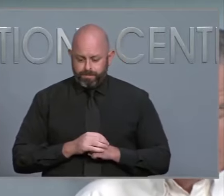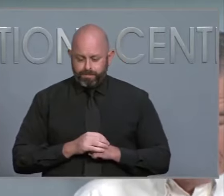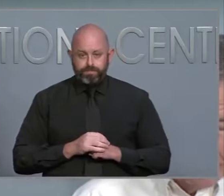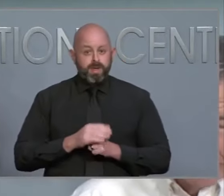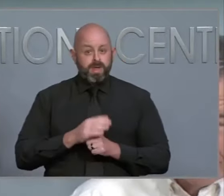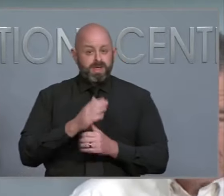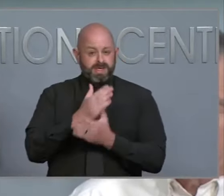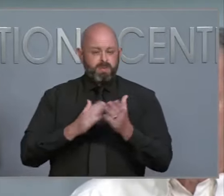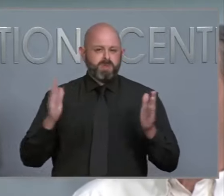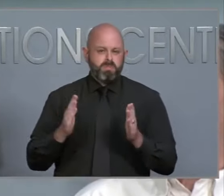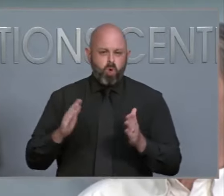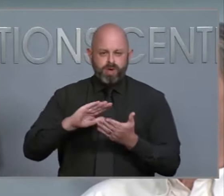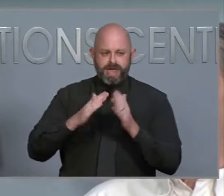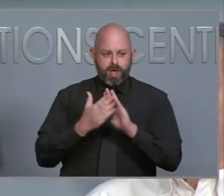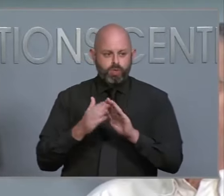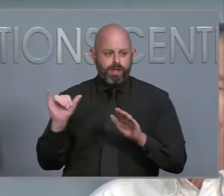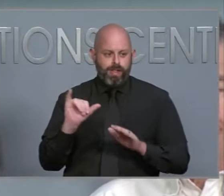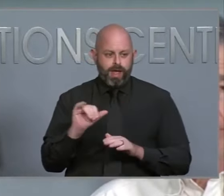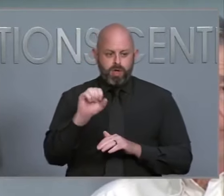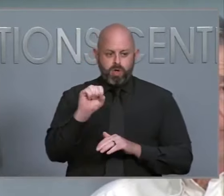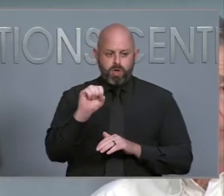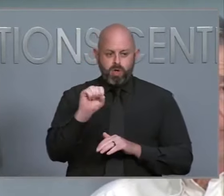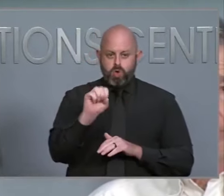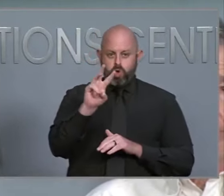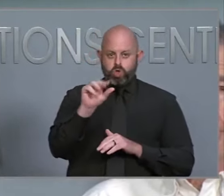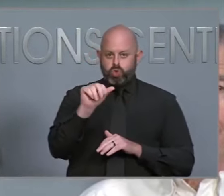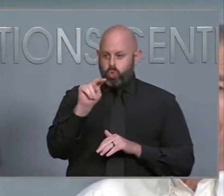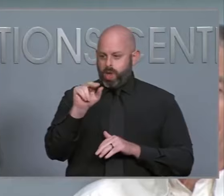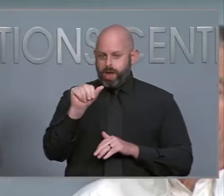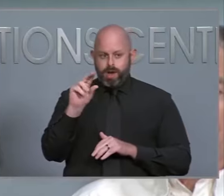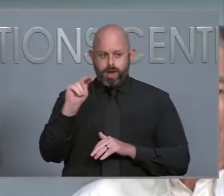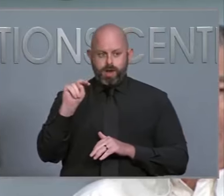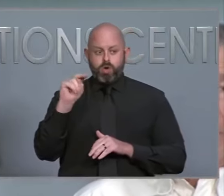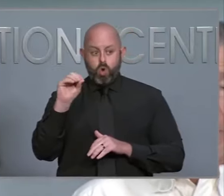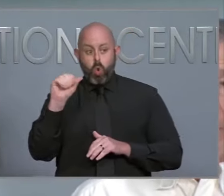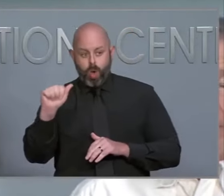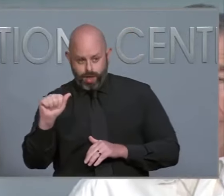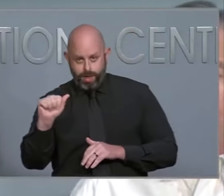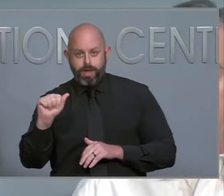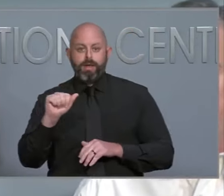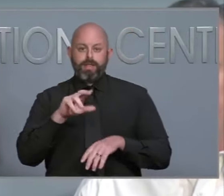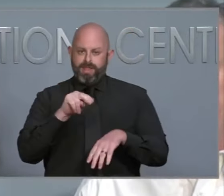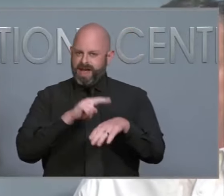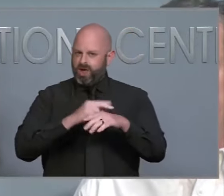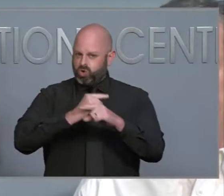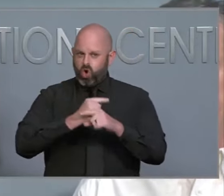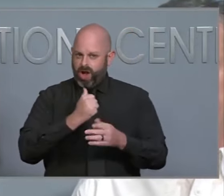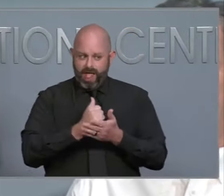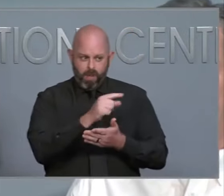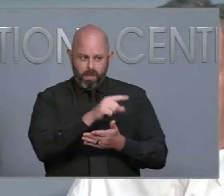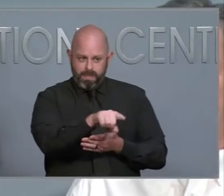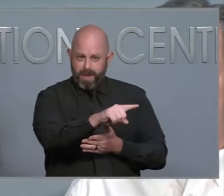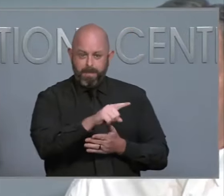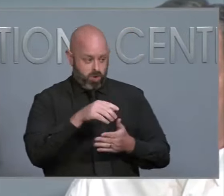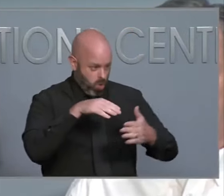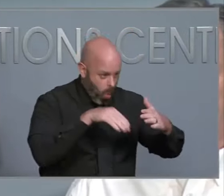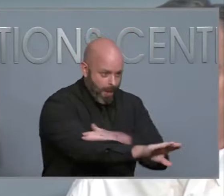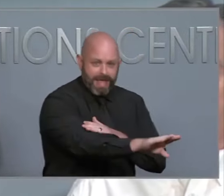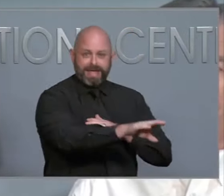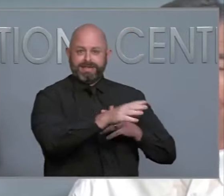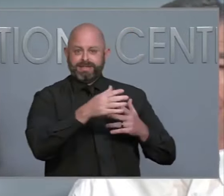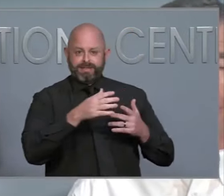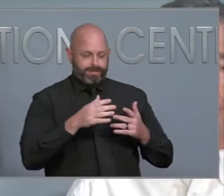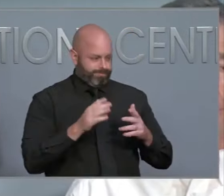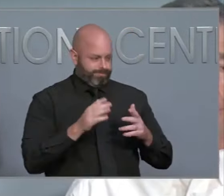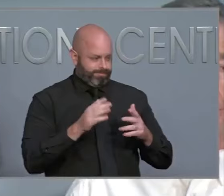the fire chief there says that entire neighborhoods are gone. Does the National Guard help with going into neighborhoods